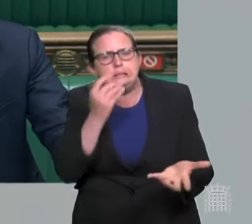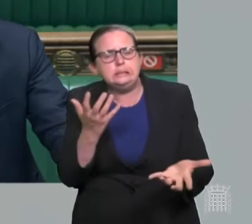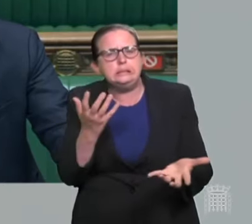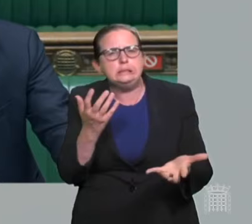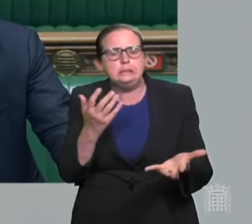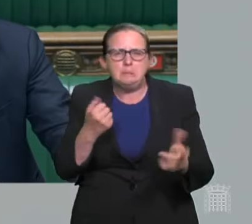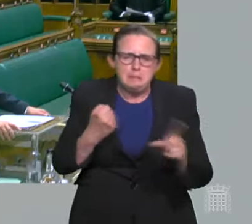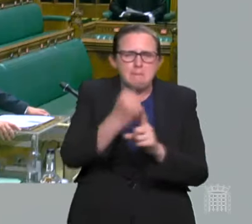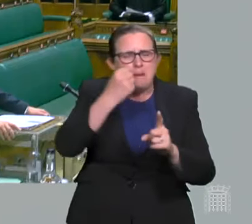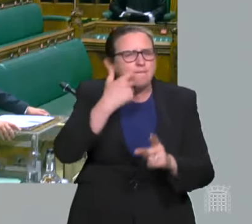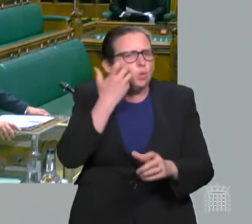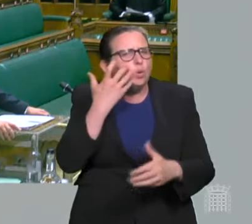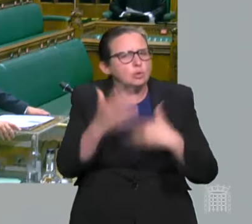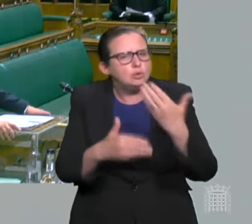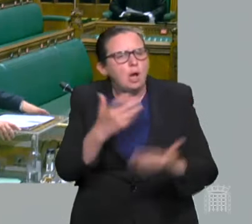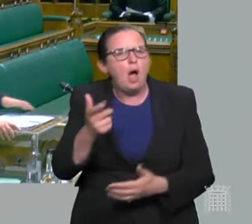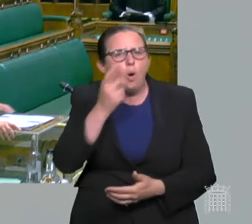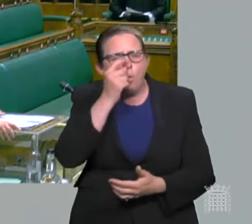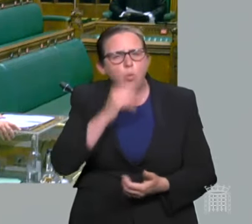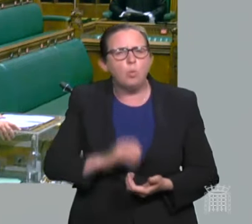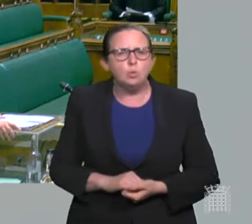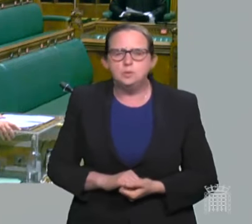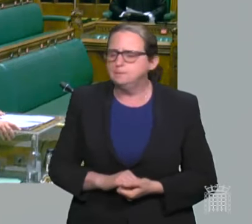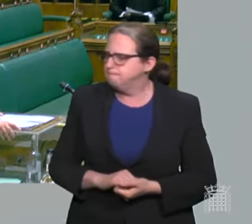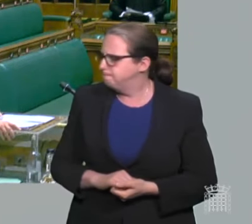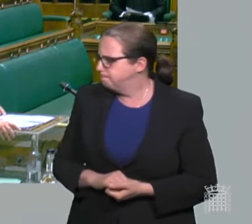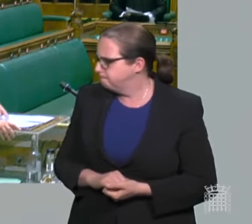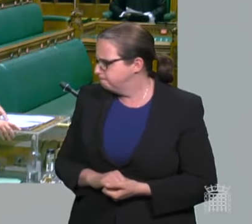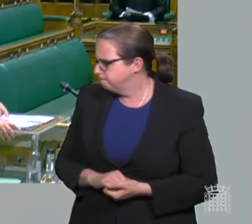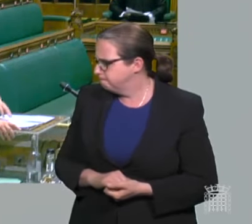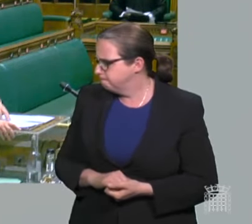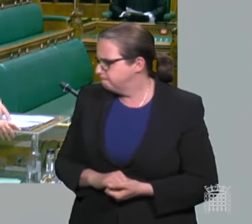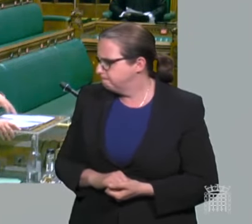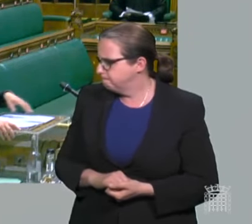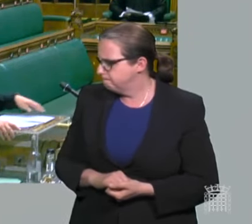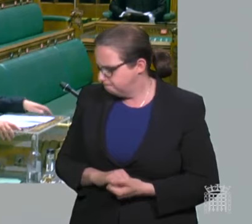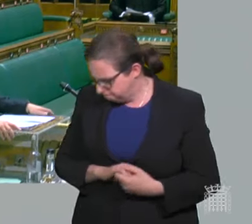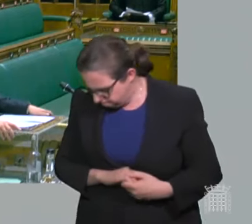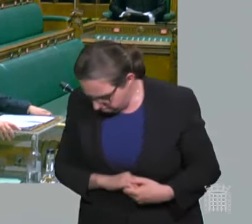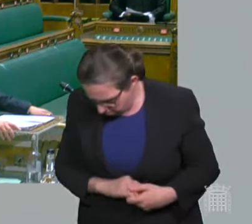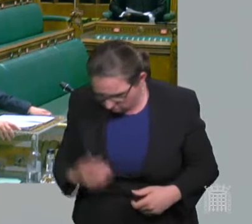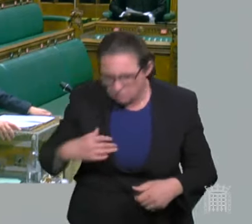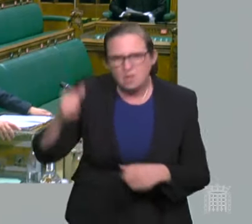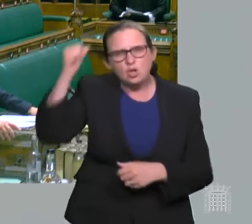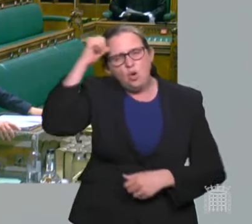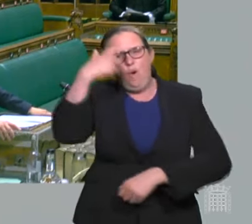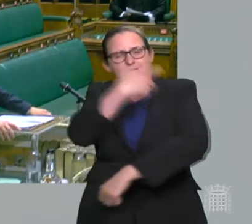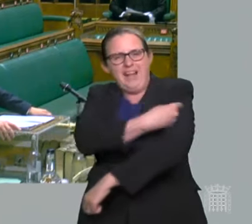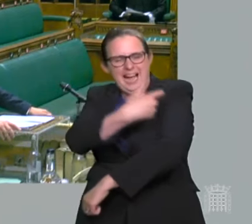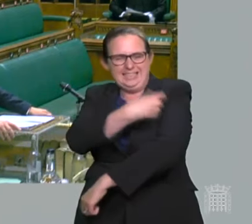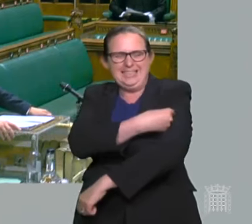years to come. So even though the vaccination may have broken the link with mortality, there are still questions